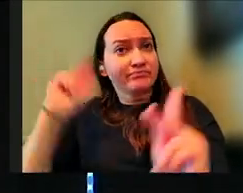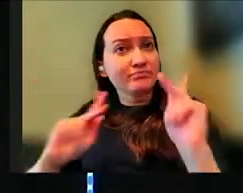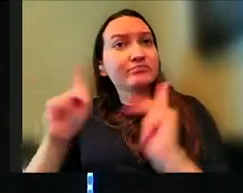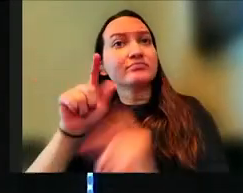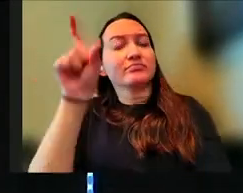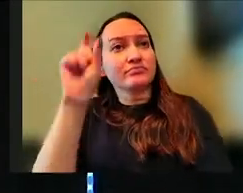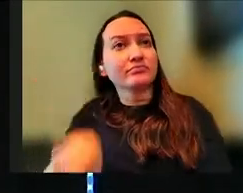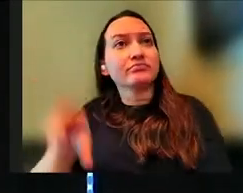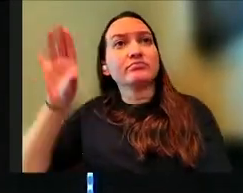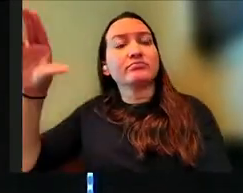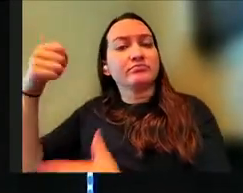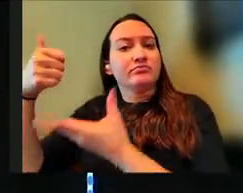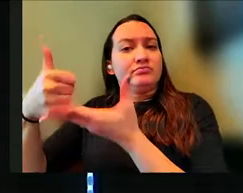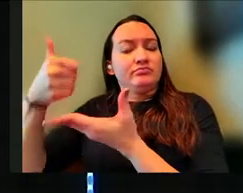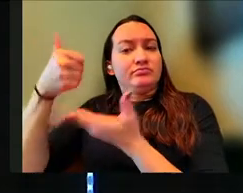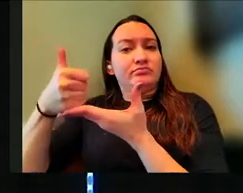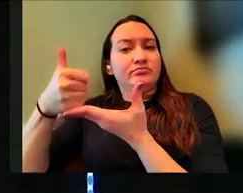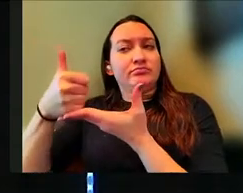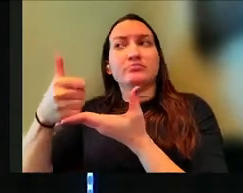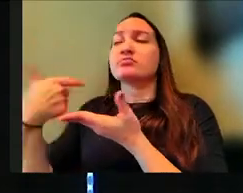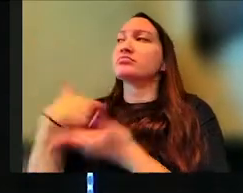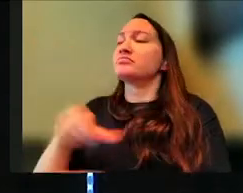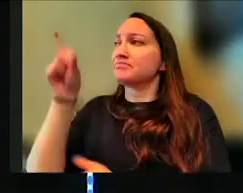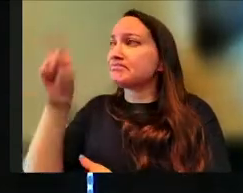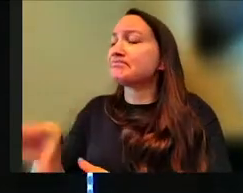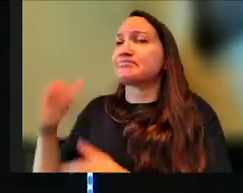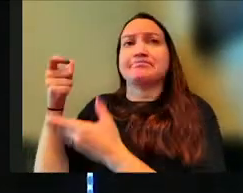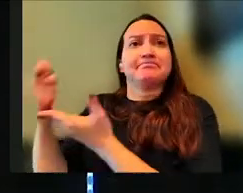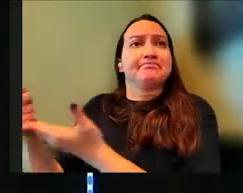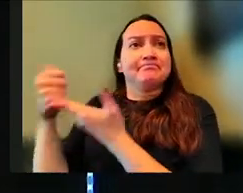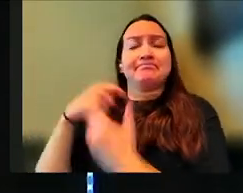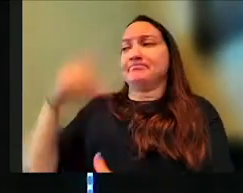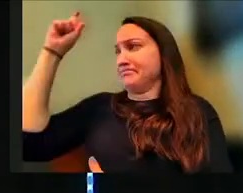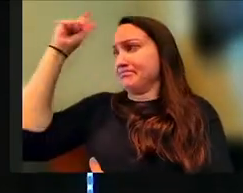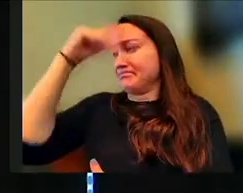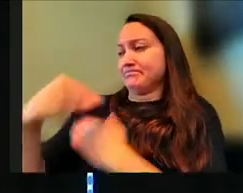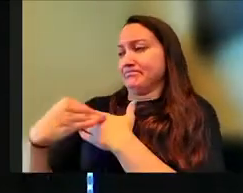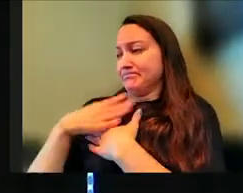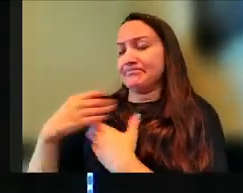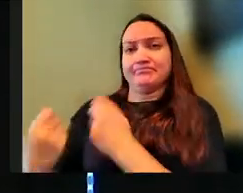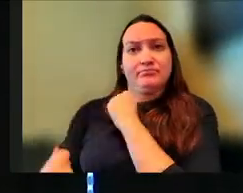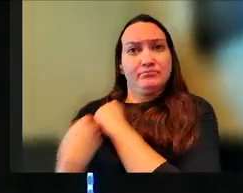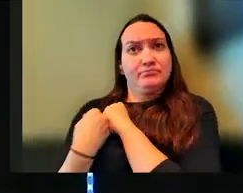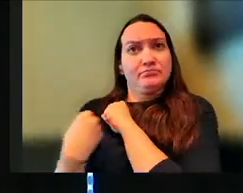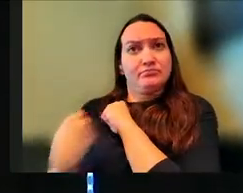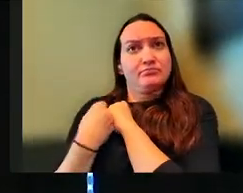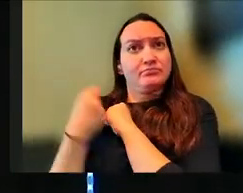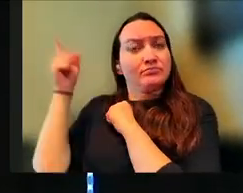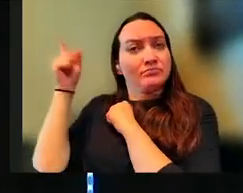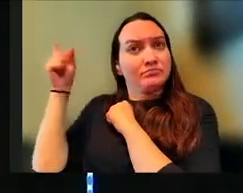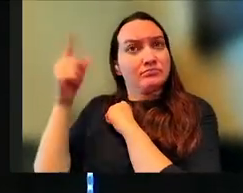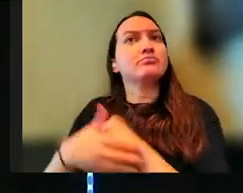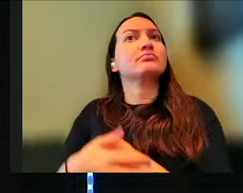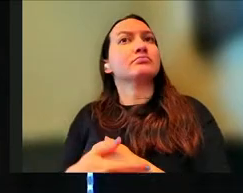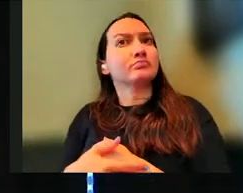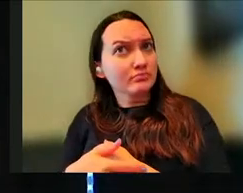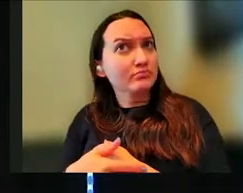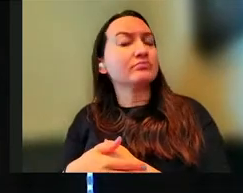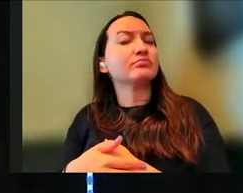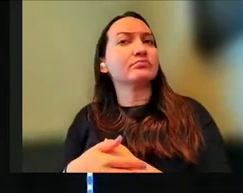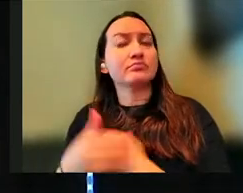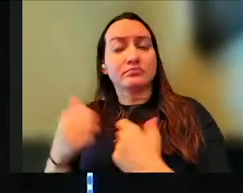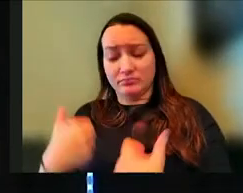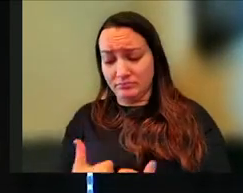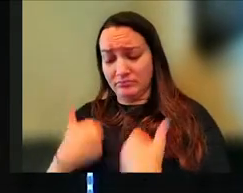his help. We need the wisdom, the counsel, the support that he offers to us to live this